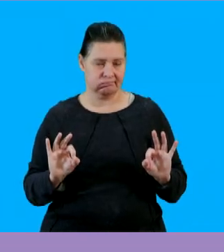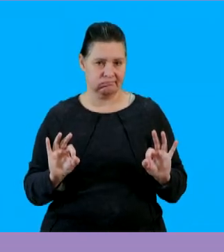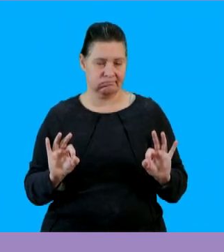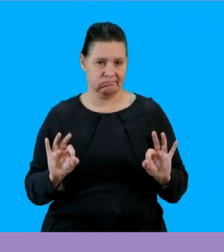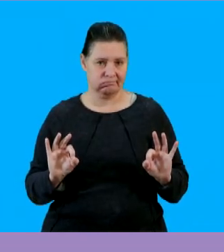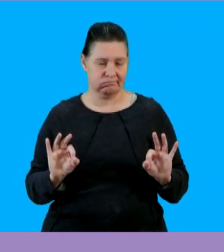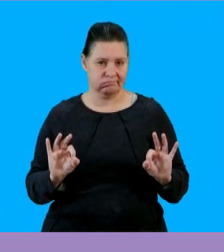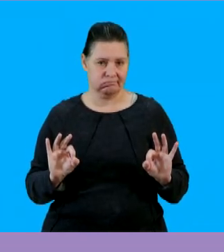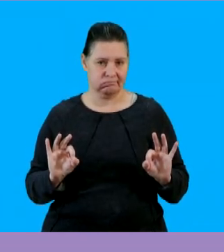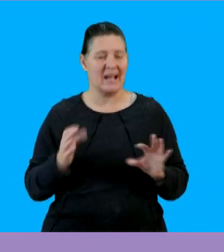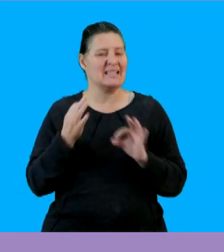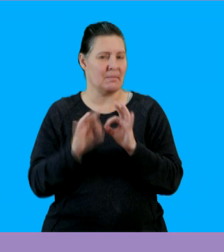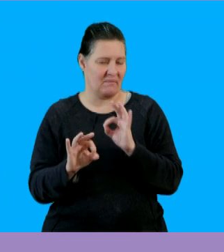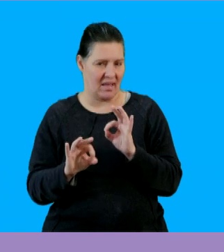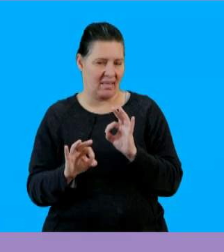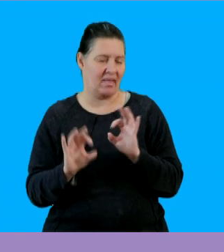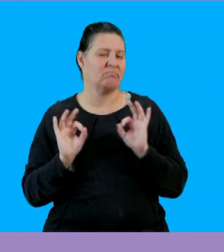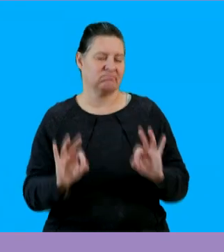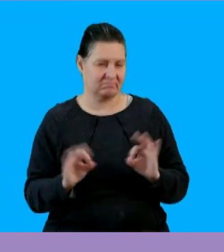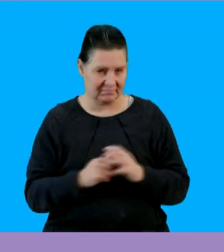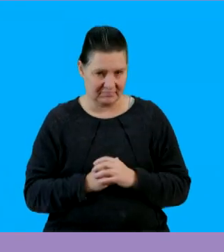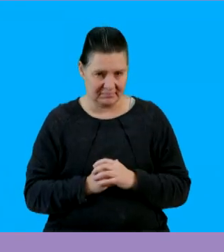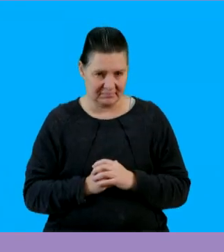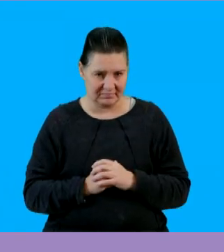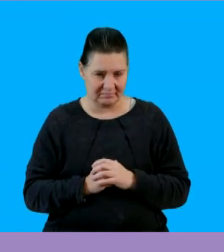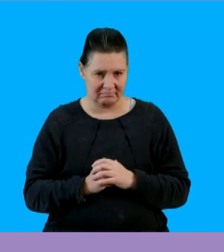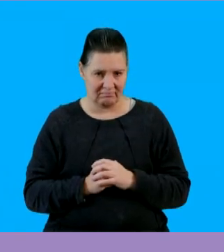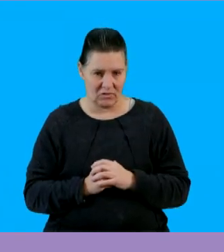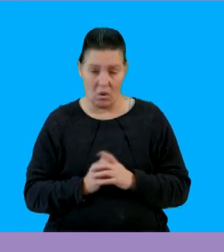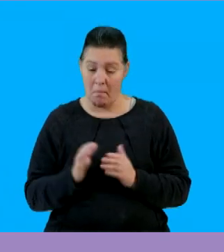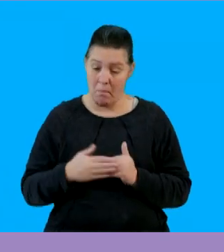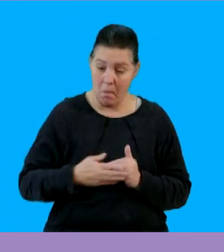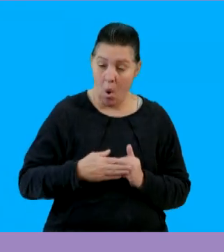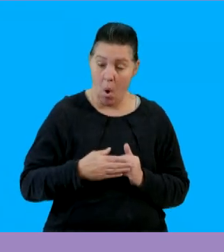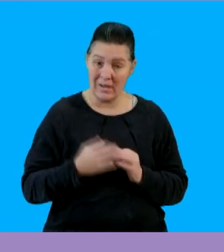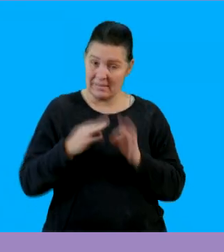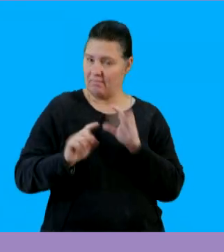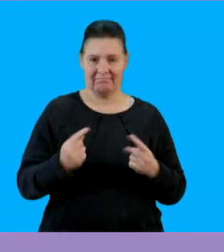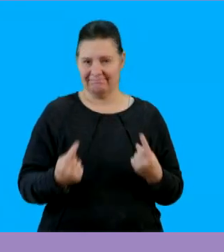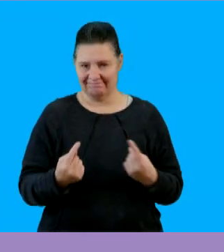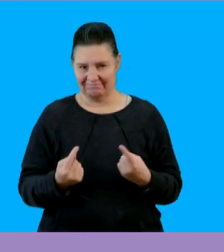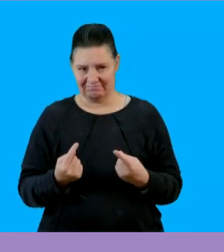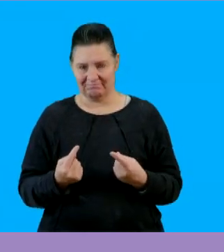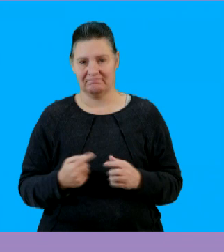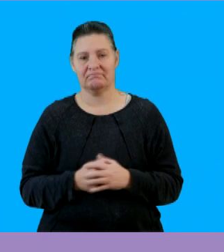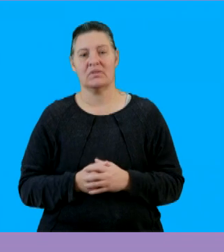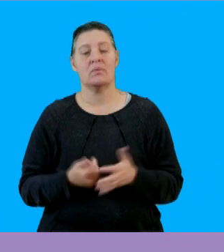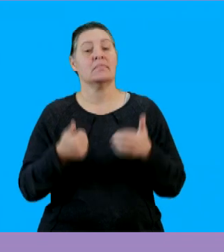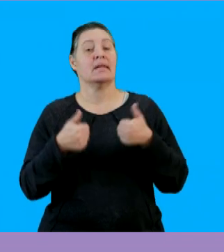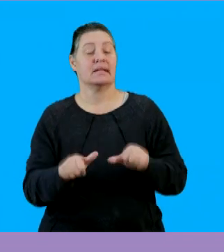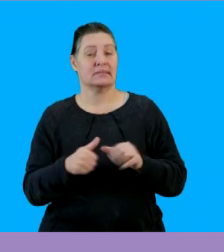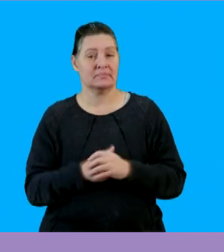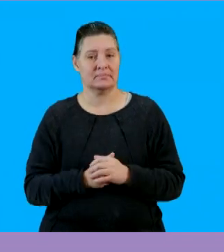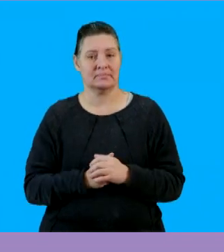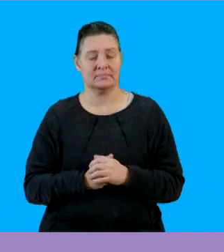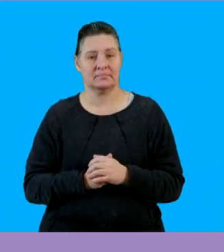um we have simplified it sorry we have simplified it as far as we can let's go on